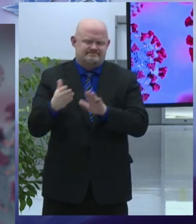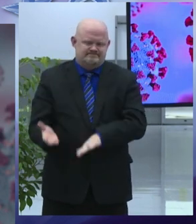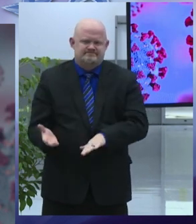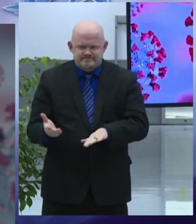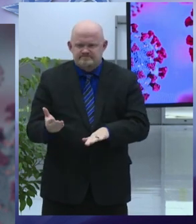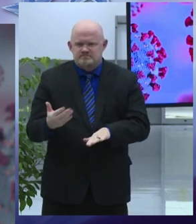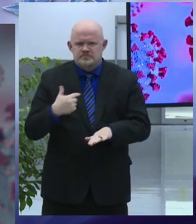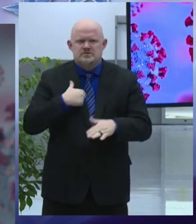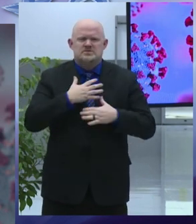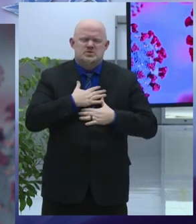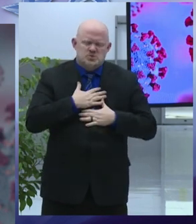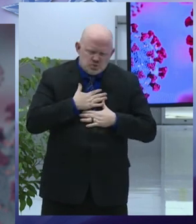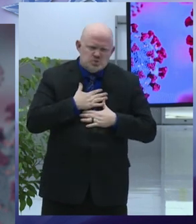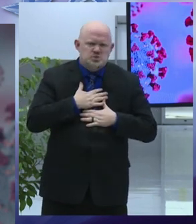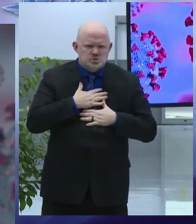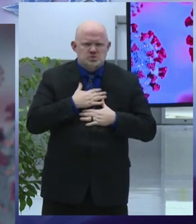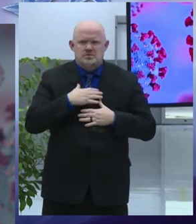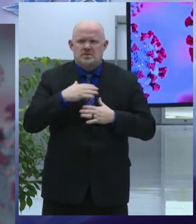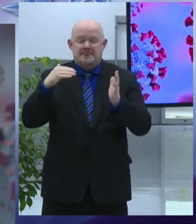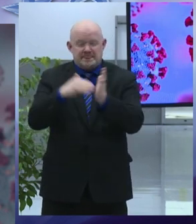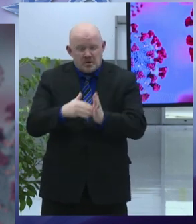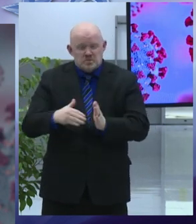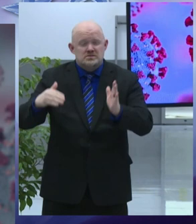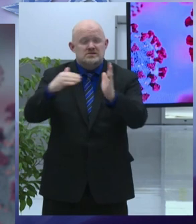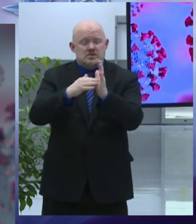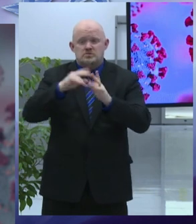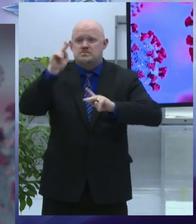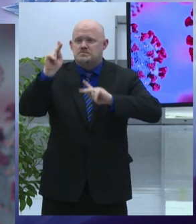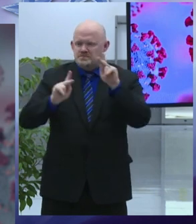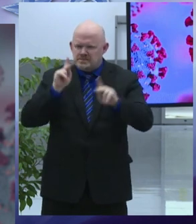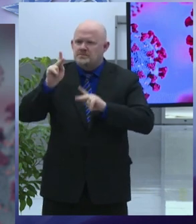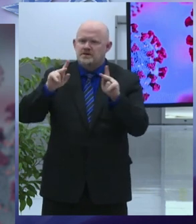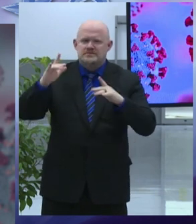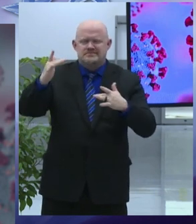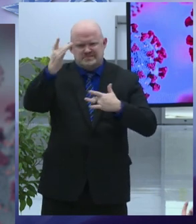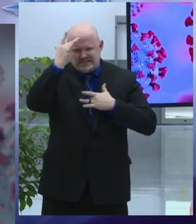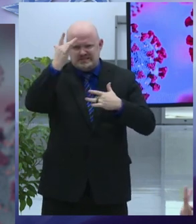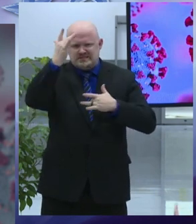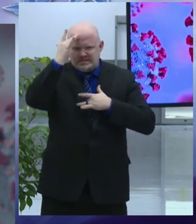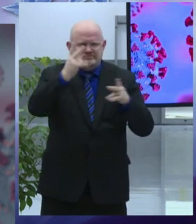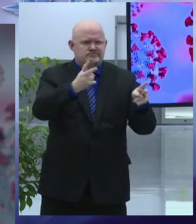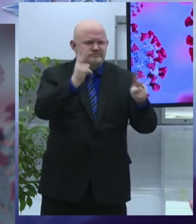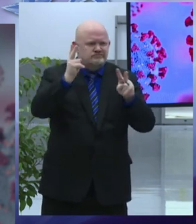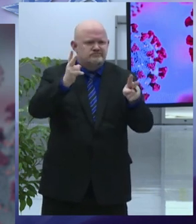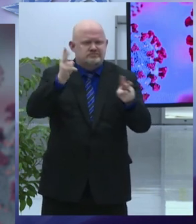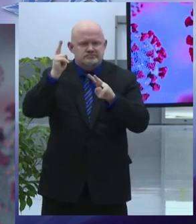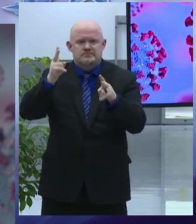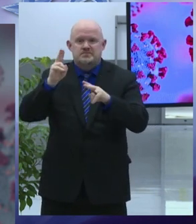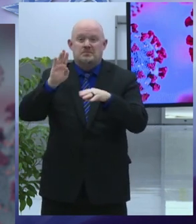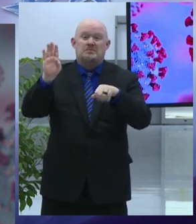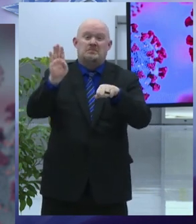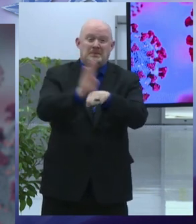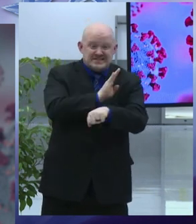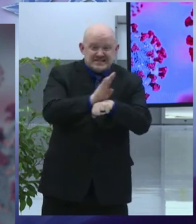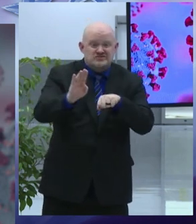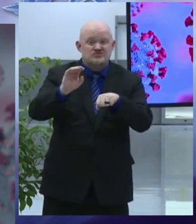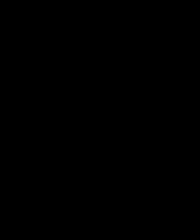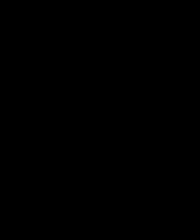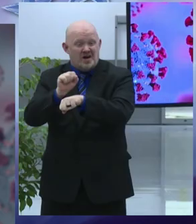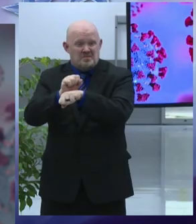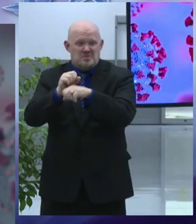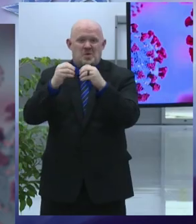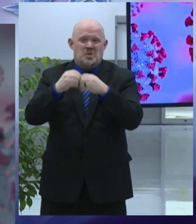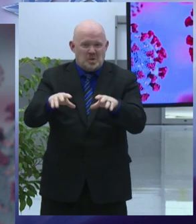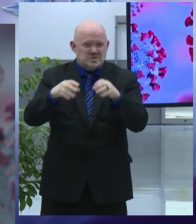have suffered serious illness and even more people have lost businesses and jobs the pain is real and we must address the widespread